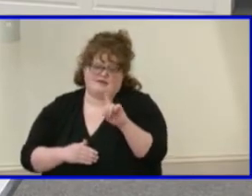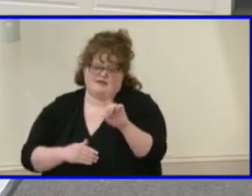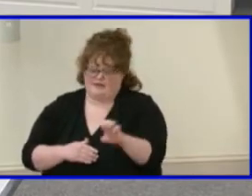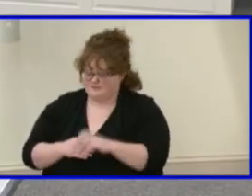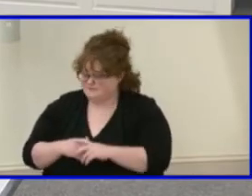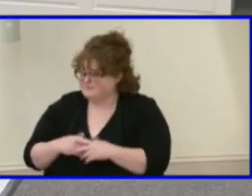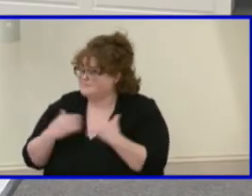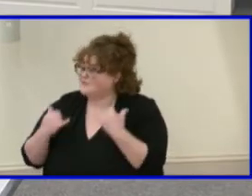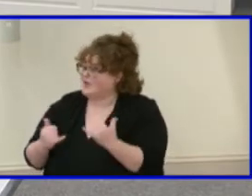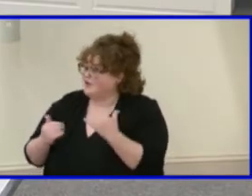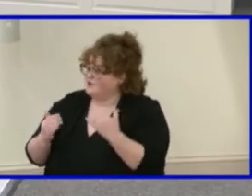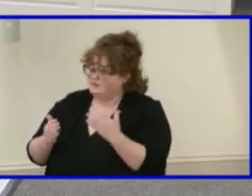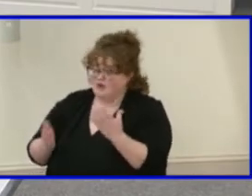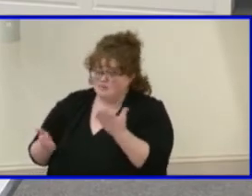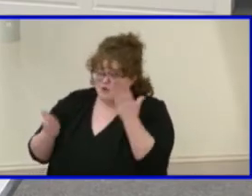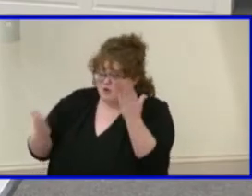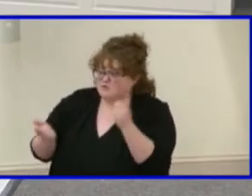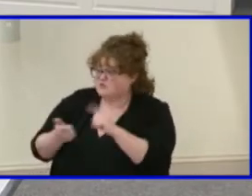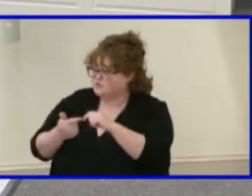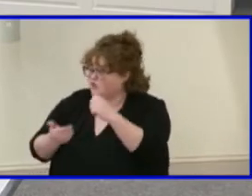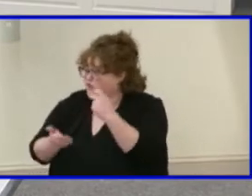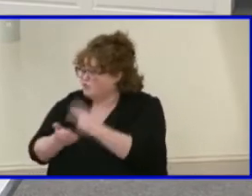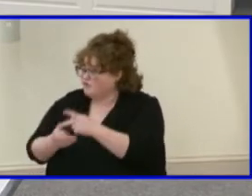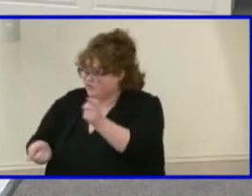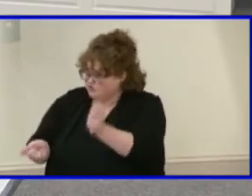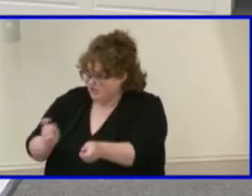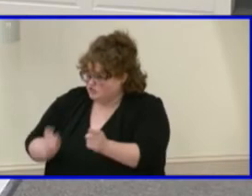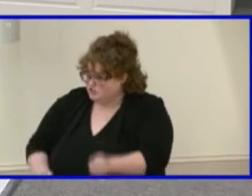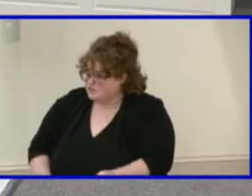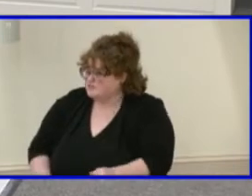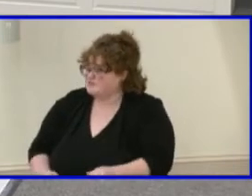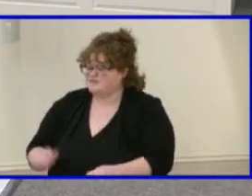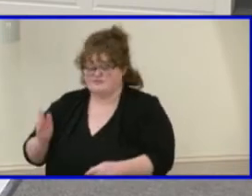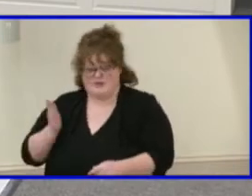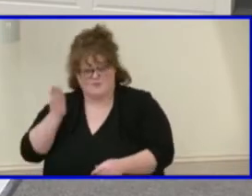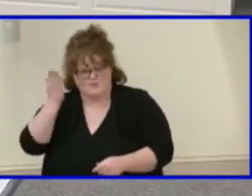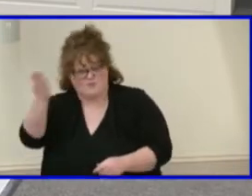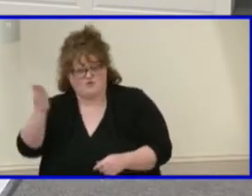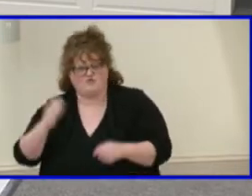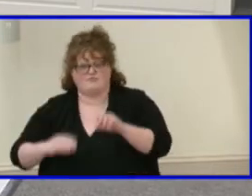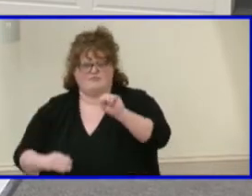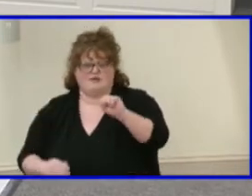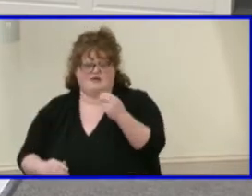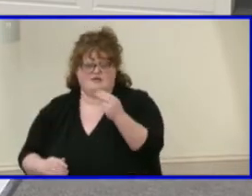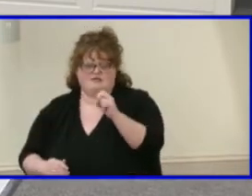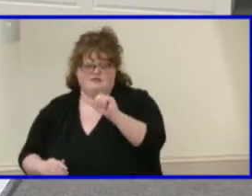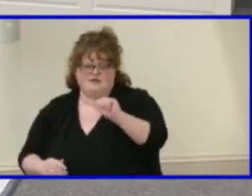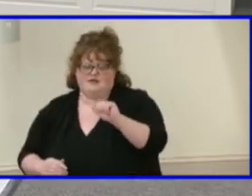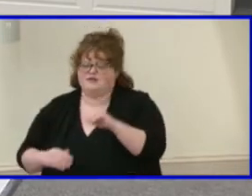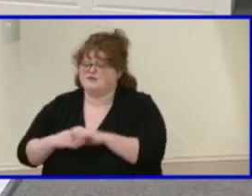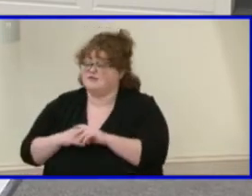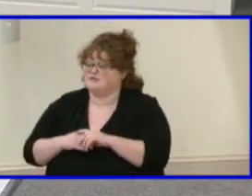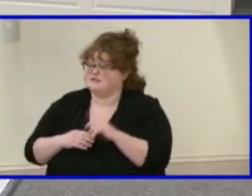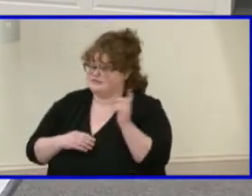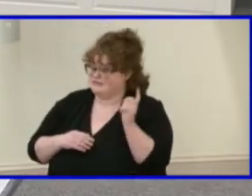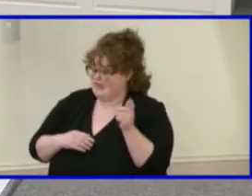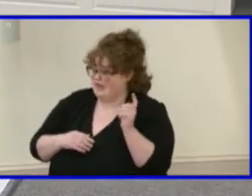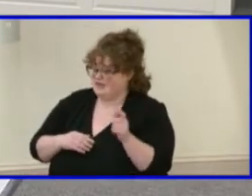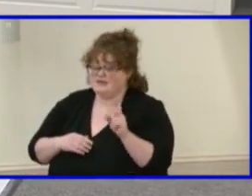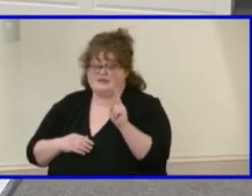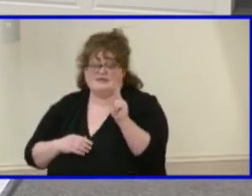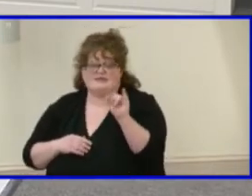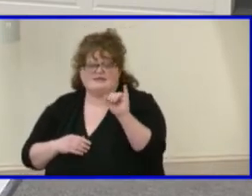2021-2022 planning guide? So moved. Been moved by Mrs. Shea. Is there a second, Ms. Kinsella? Second.